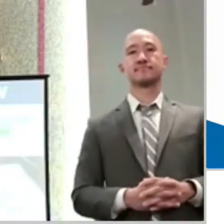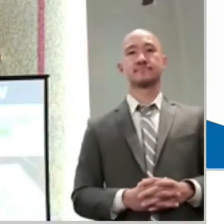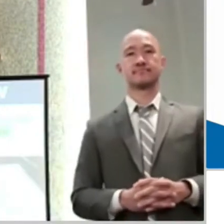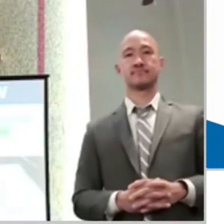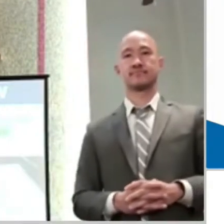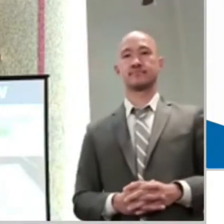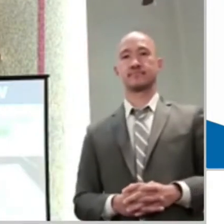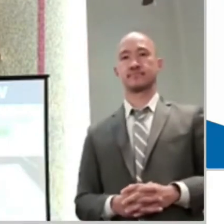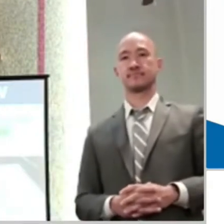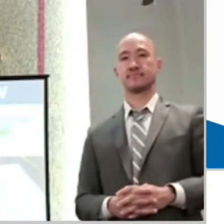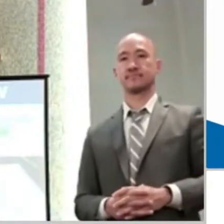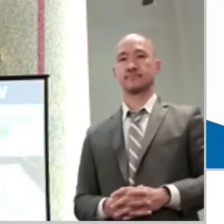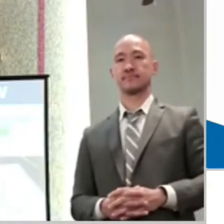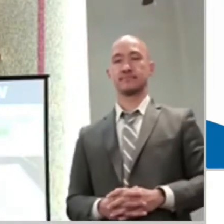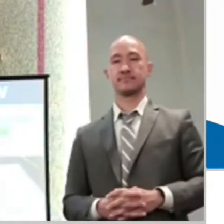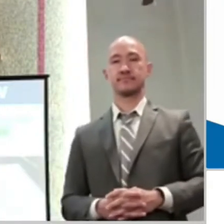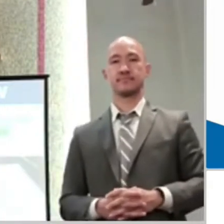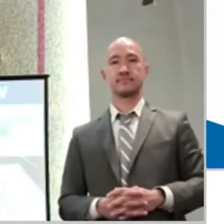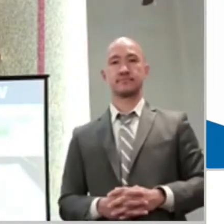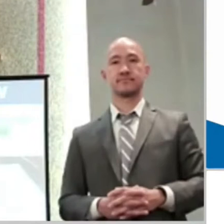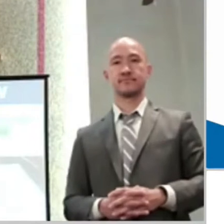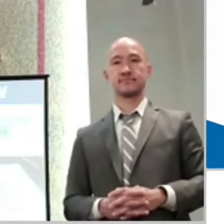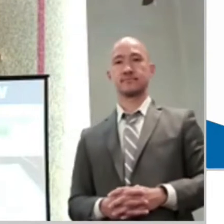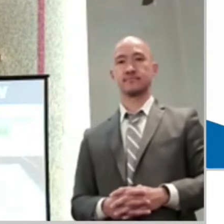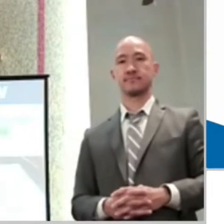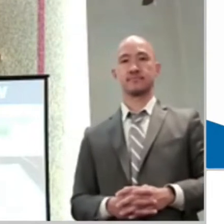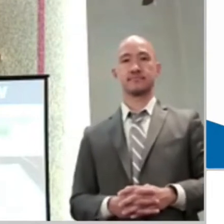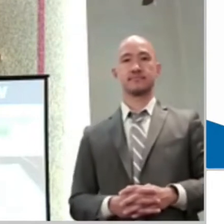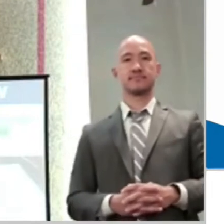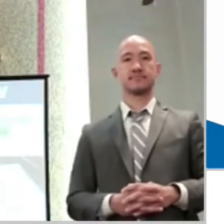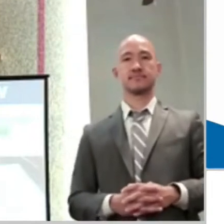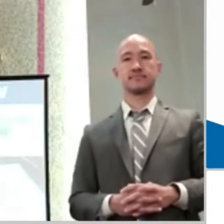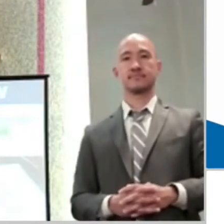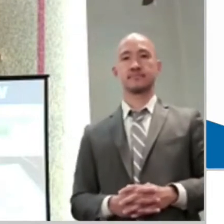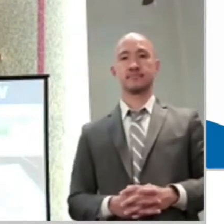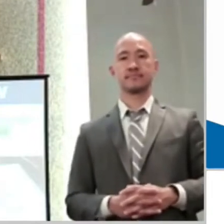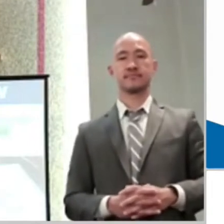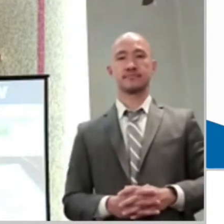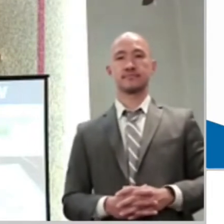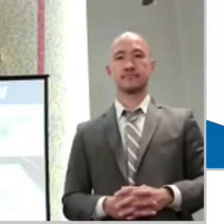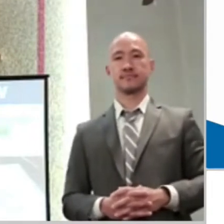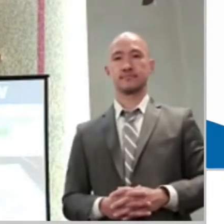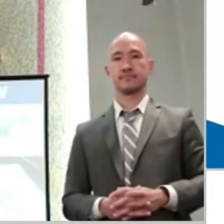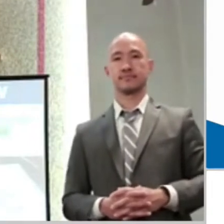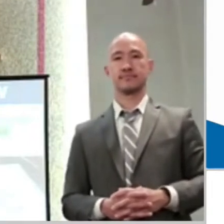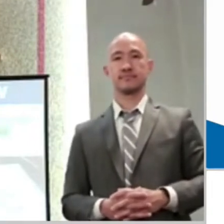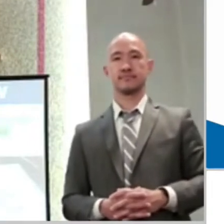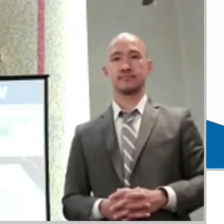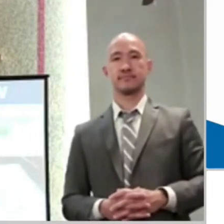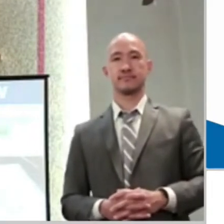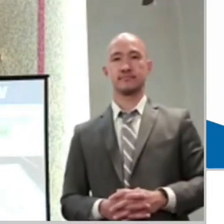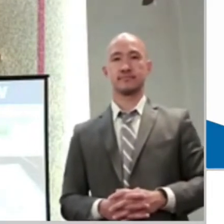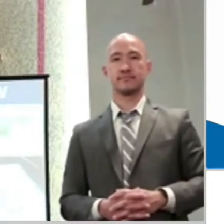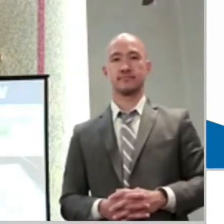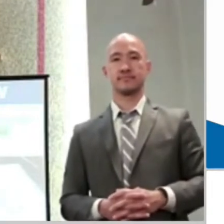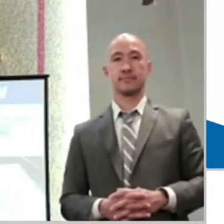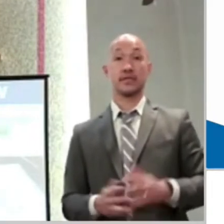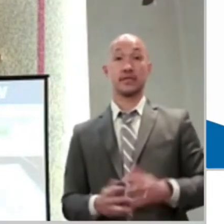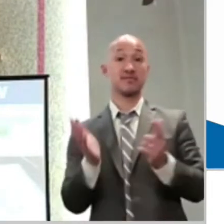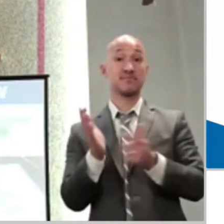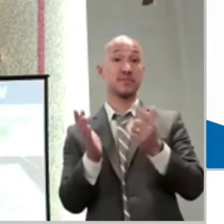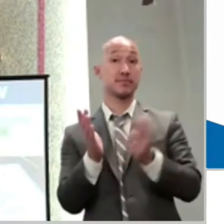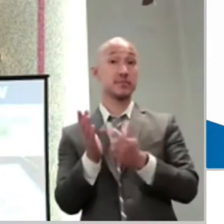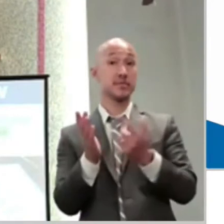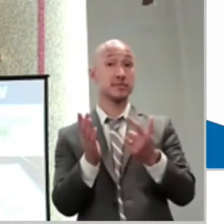presumption that we think faith is like a cookie-cutter process. You know, I push these levers, pull these levers,